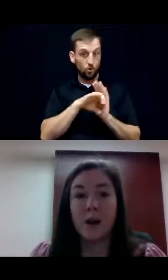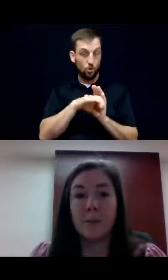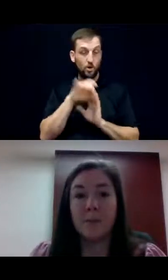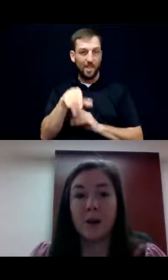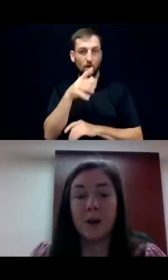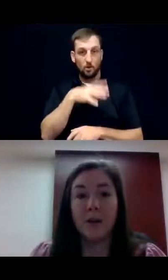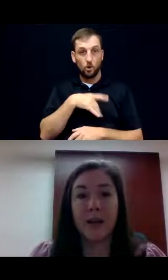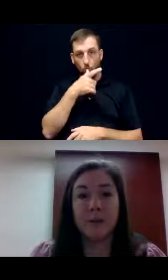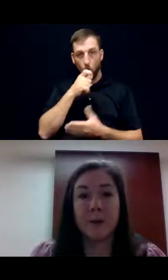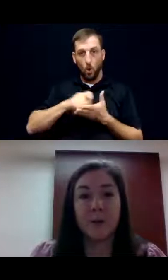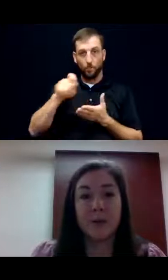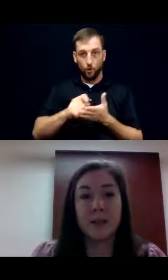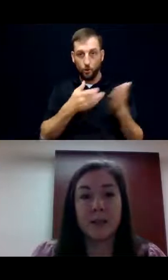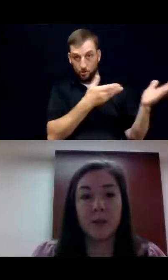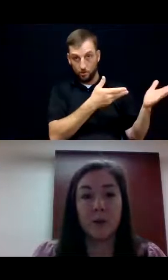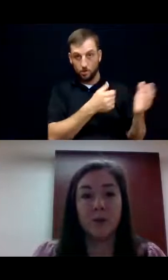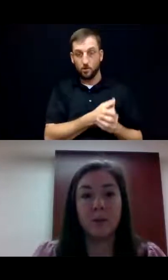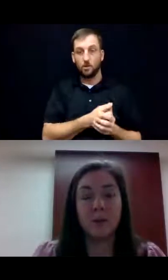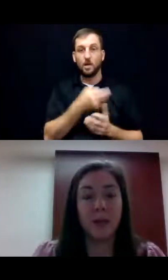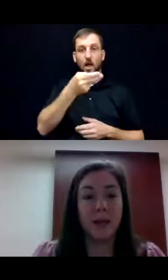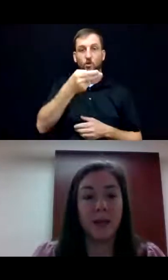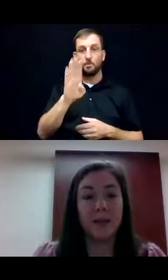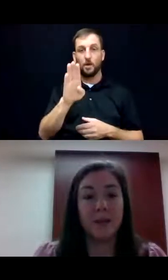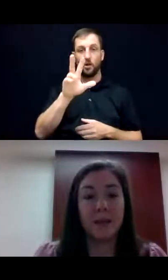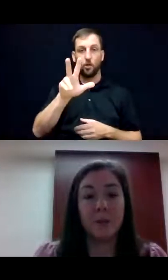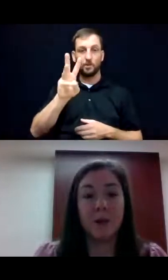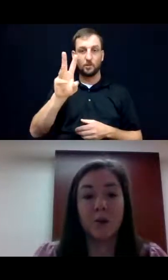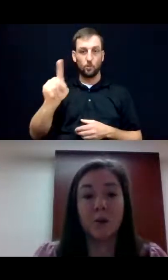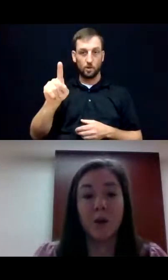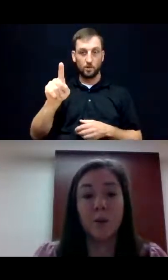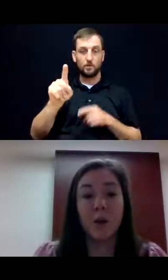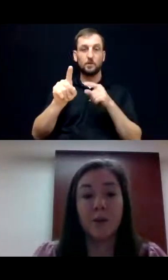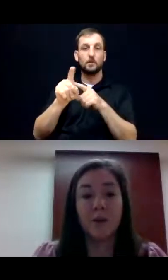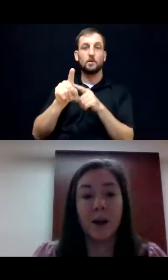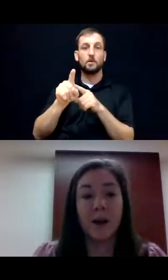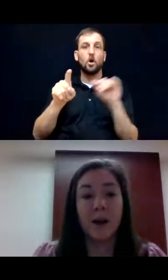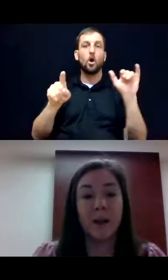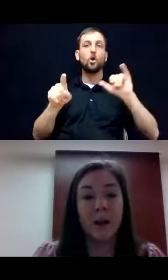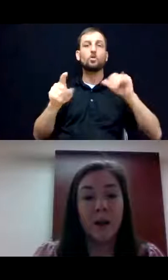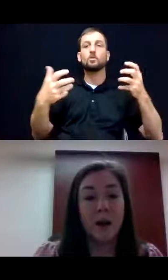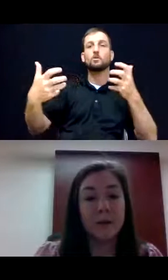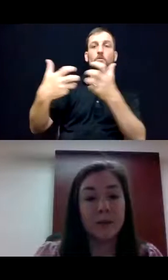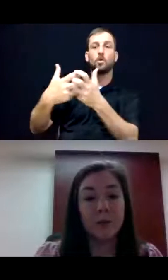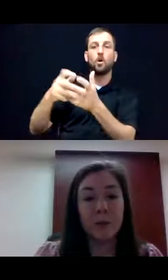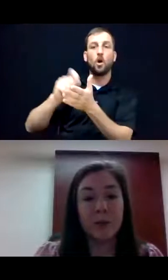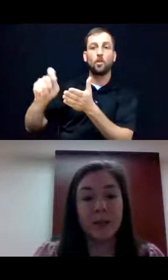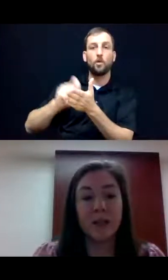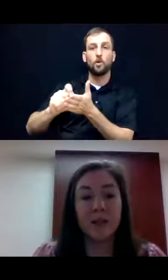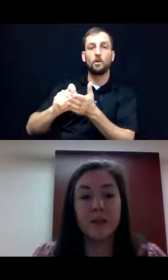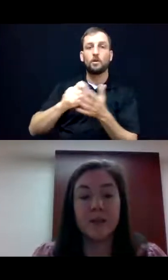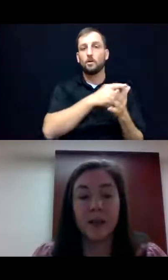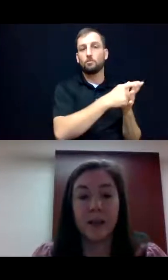um, of House Bill 361. And it was also coauthored by, uh, several